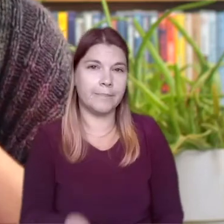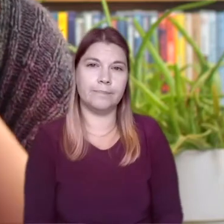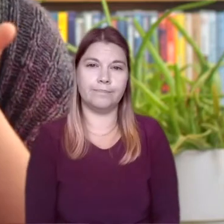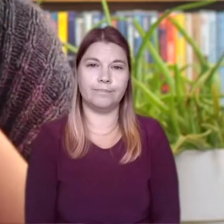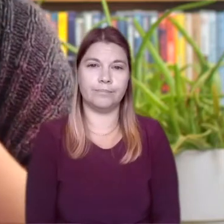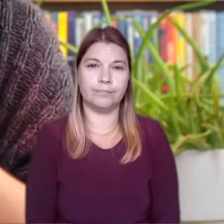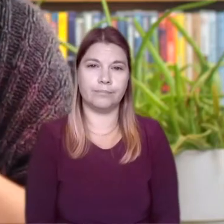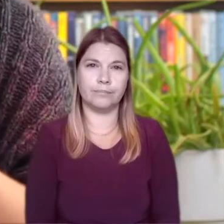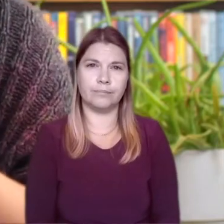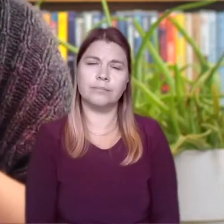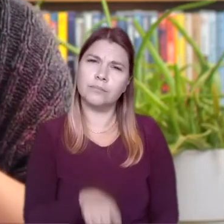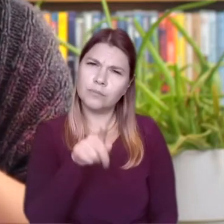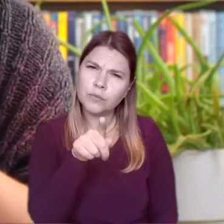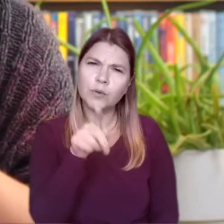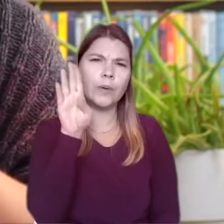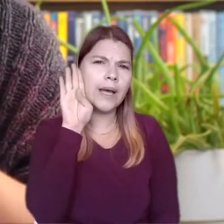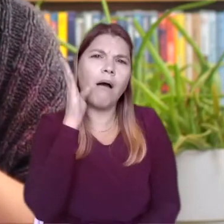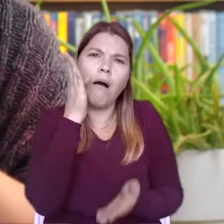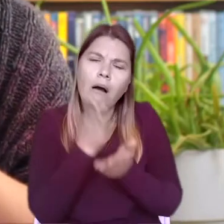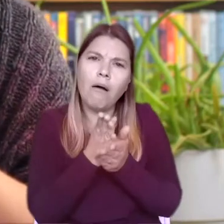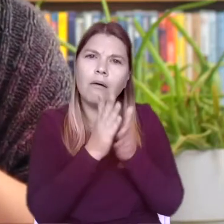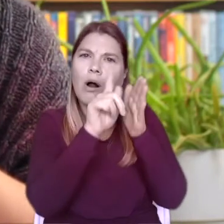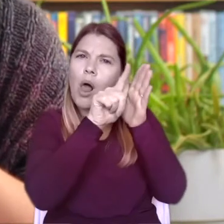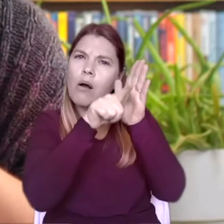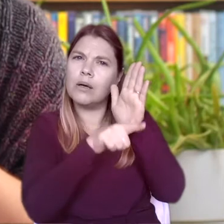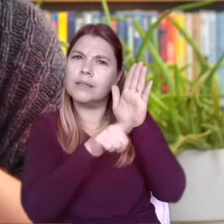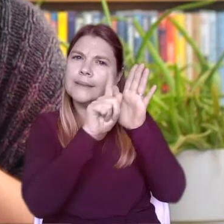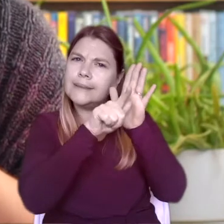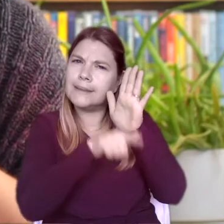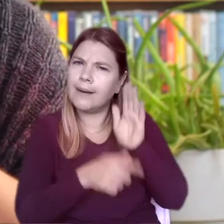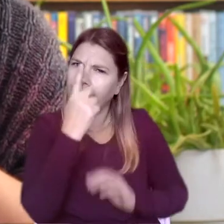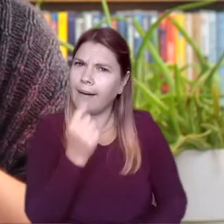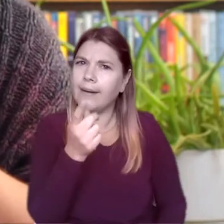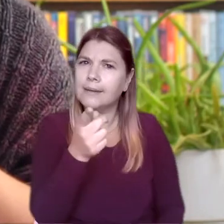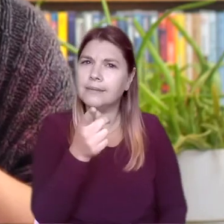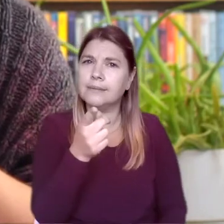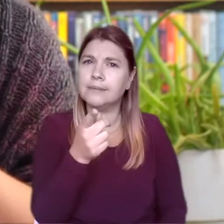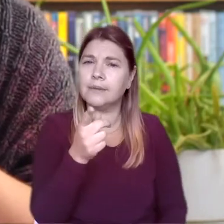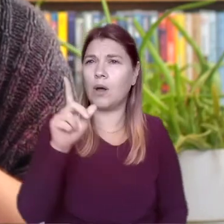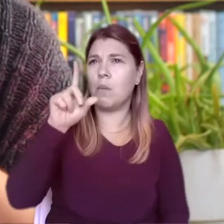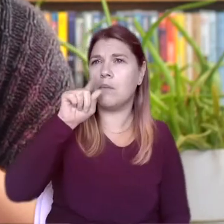Can you hear a clock ticking? Can you hear the birds singing outside?